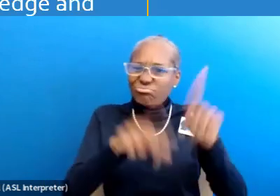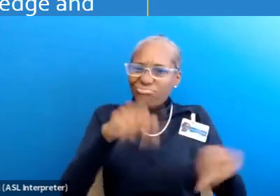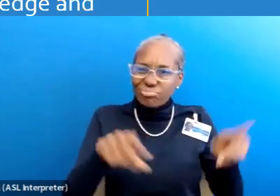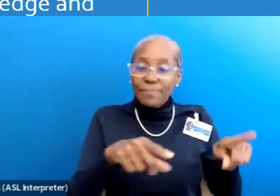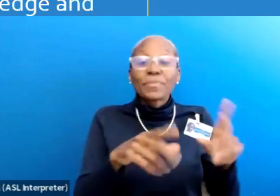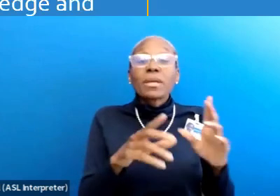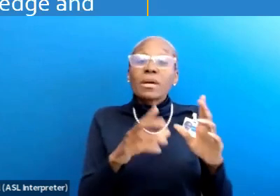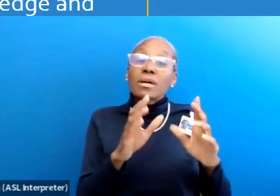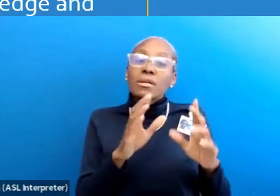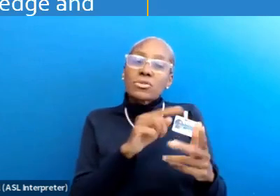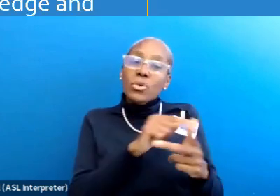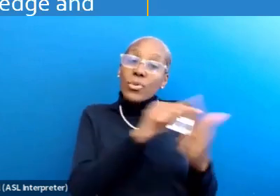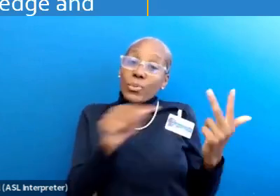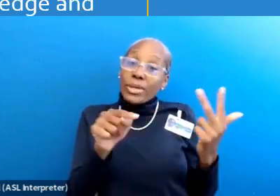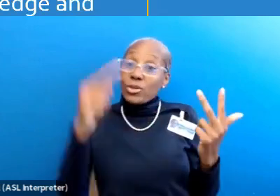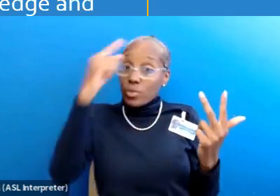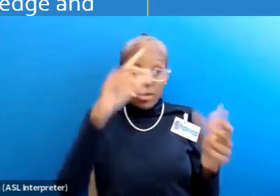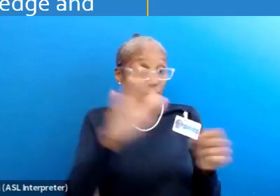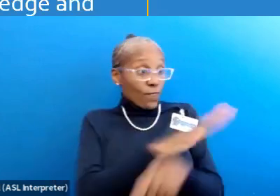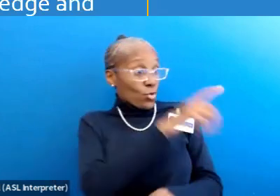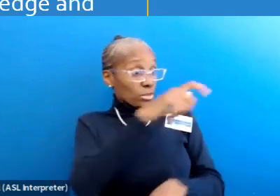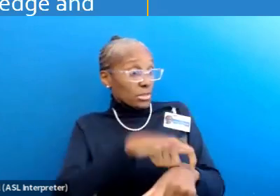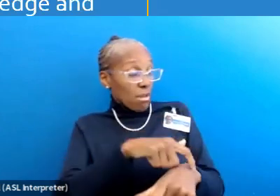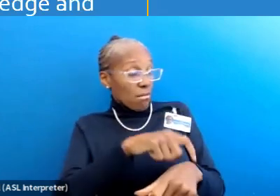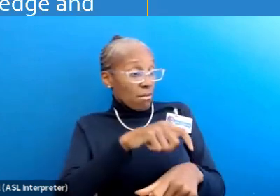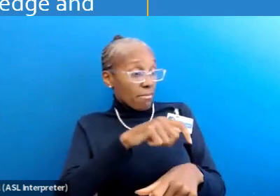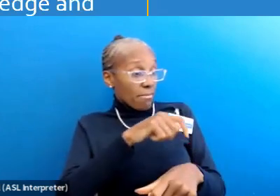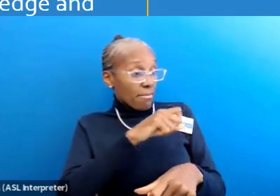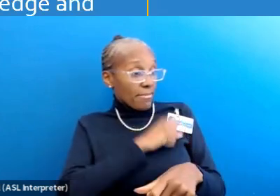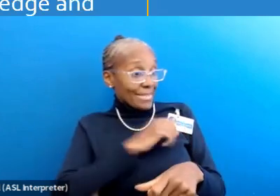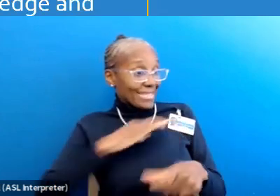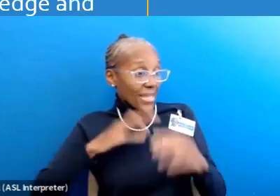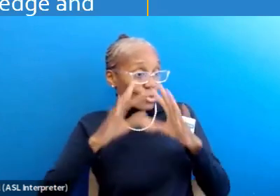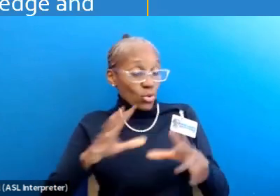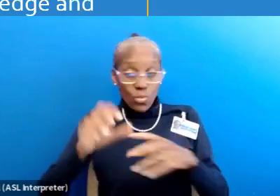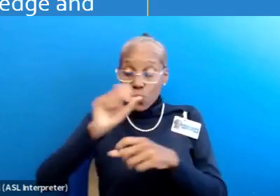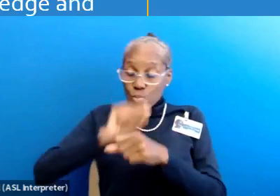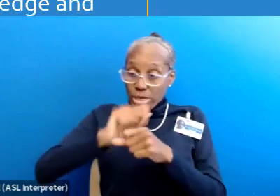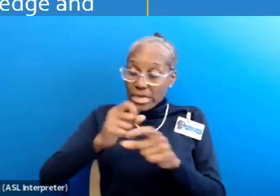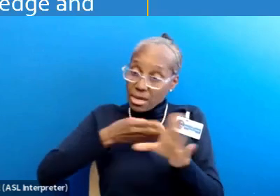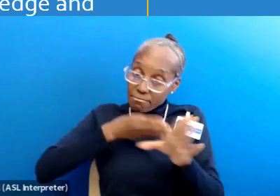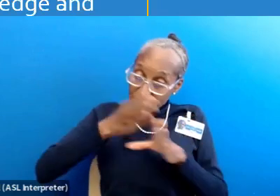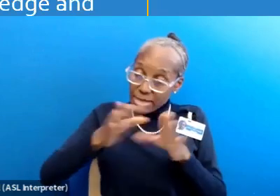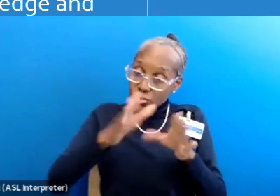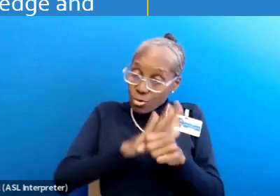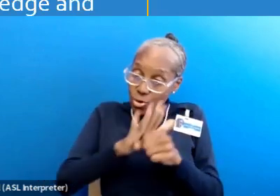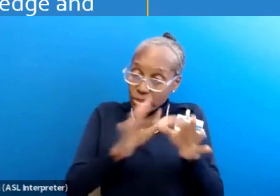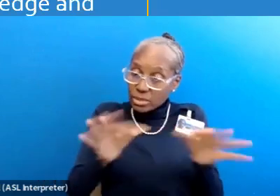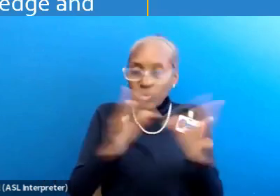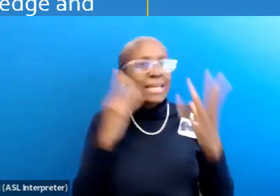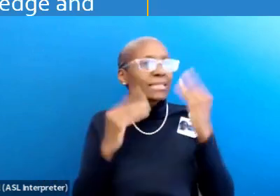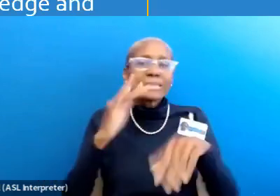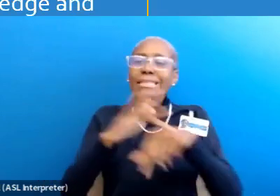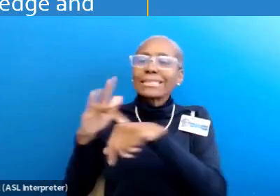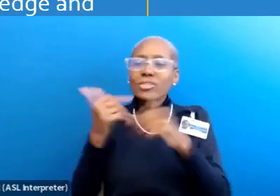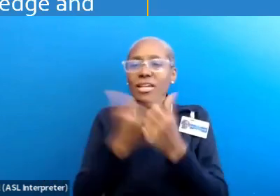So you'd think that a full-time hospital staff interpreter working in a major local language would have experienced just about everything, right?